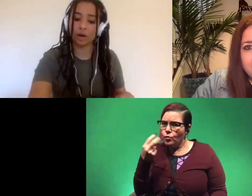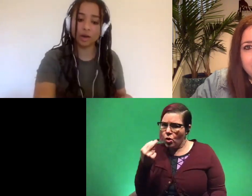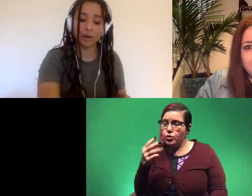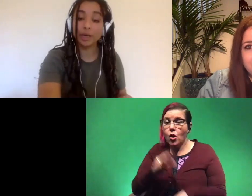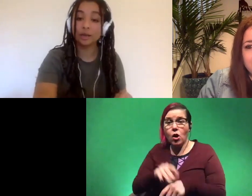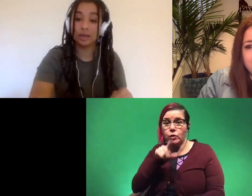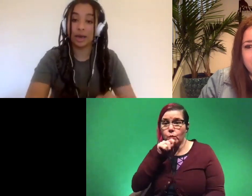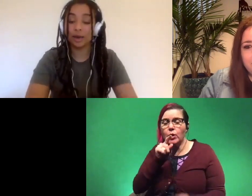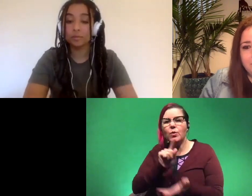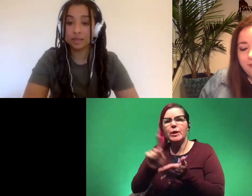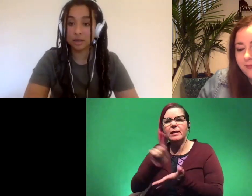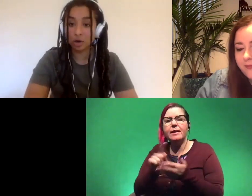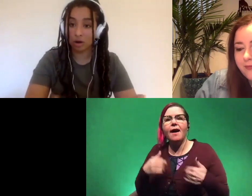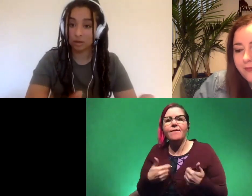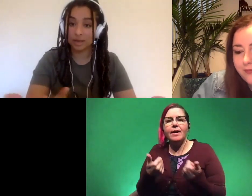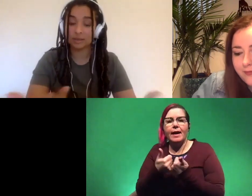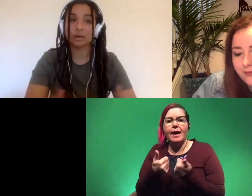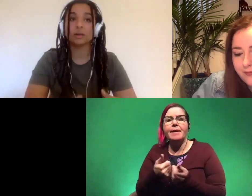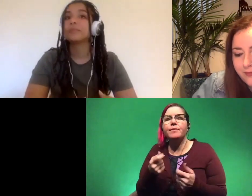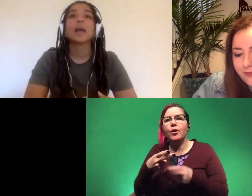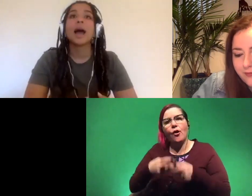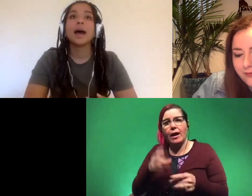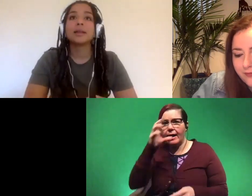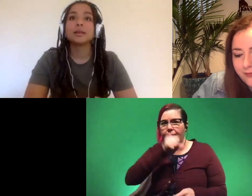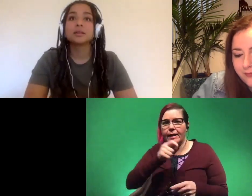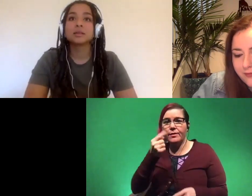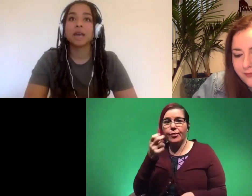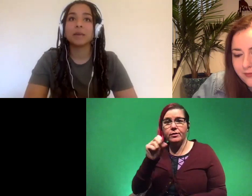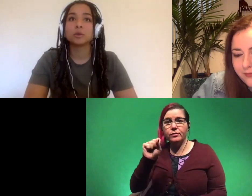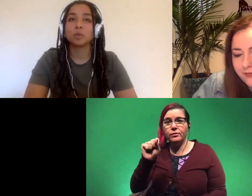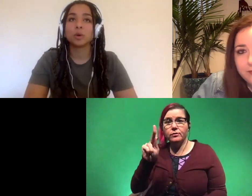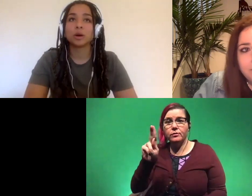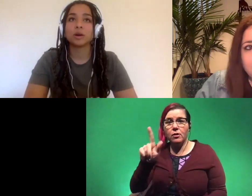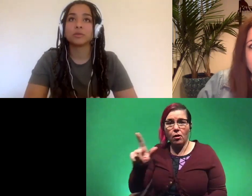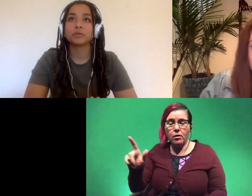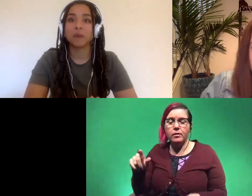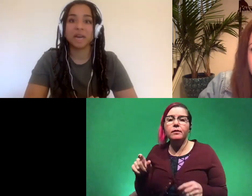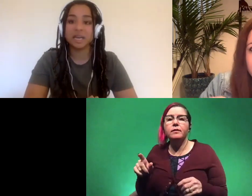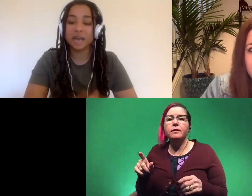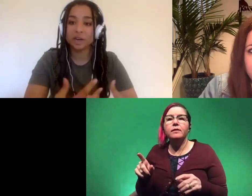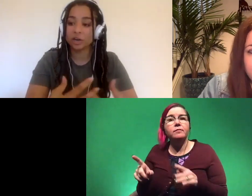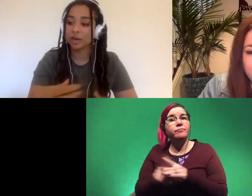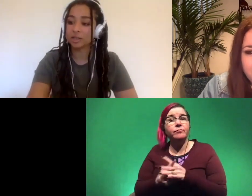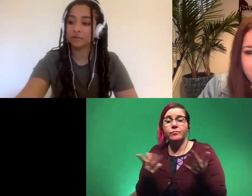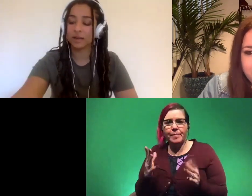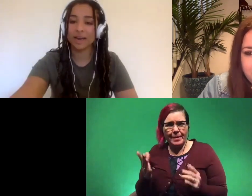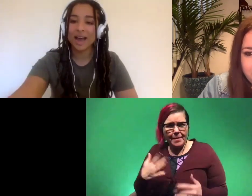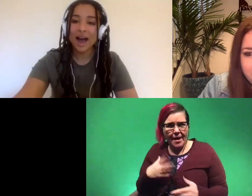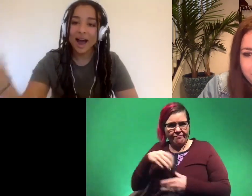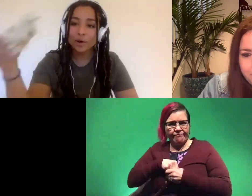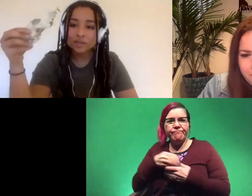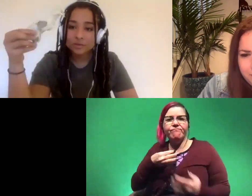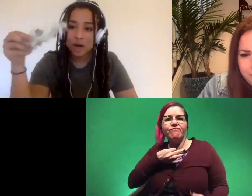run a weekly game basically called guess the skull and this game was born of my innate curiosity of like